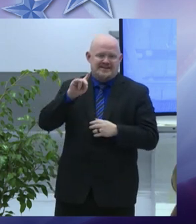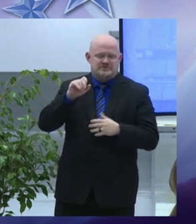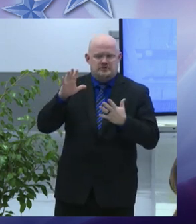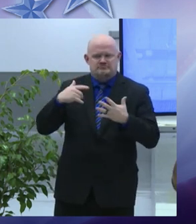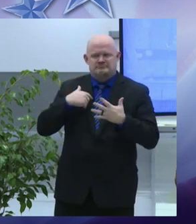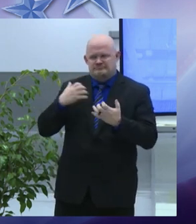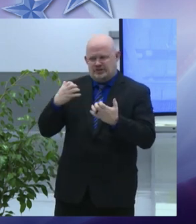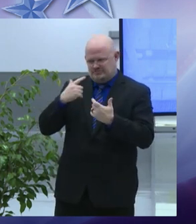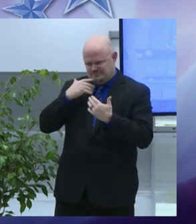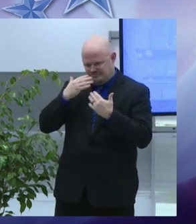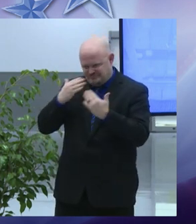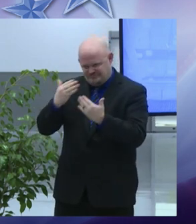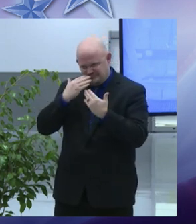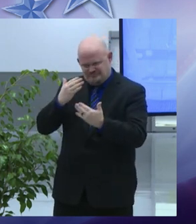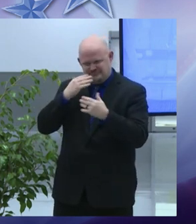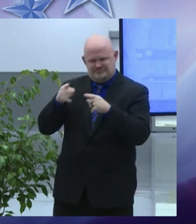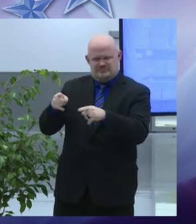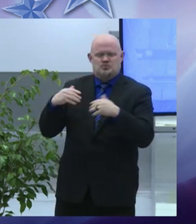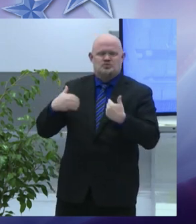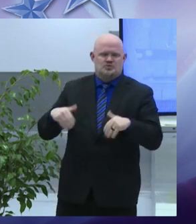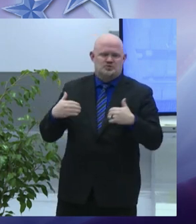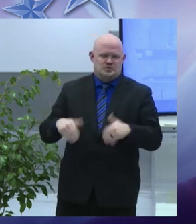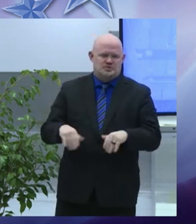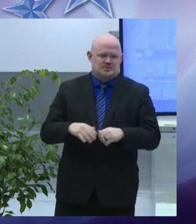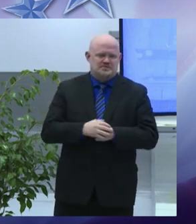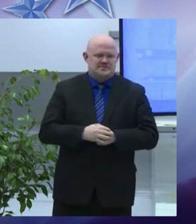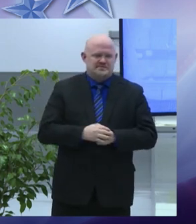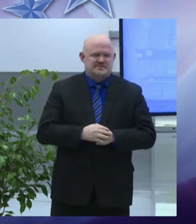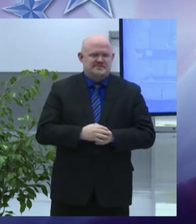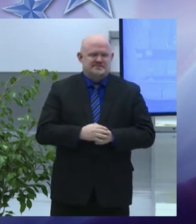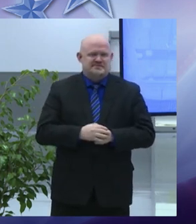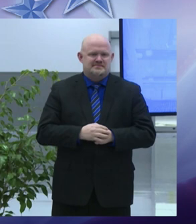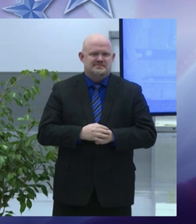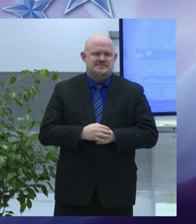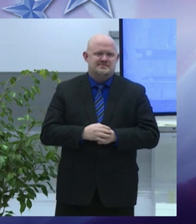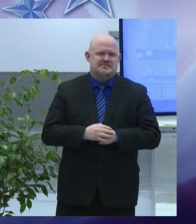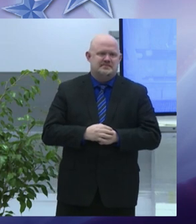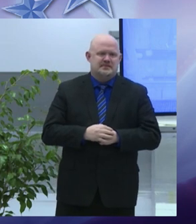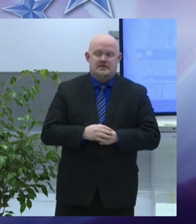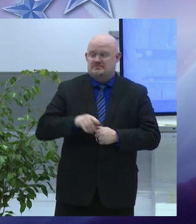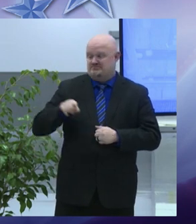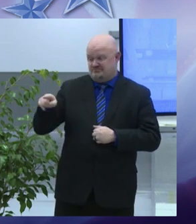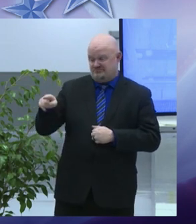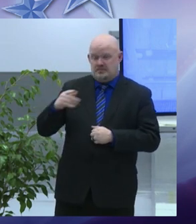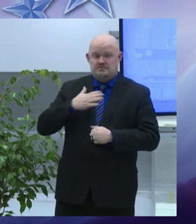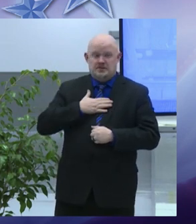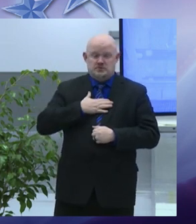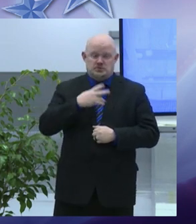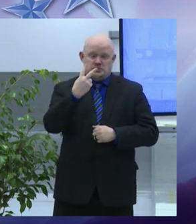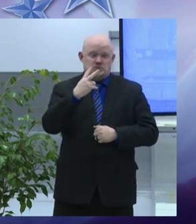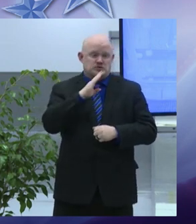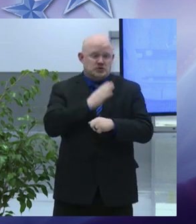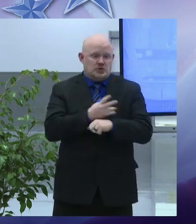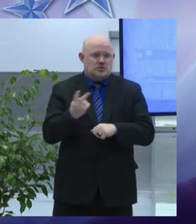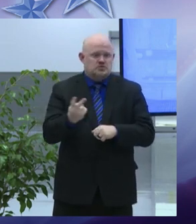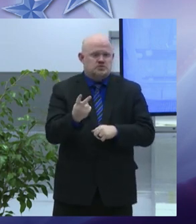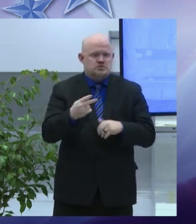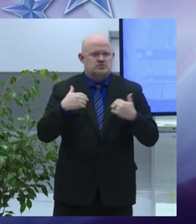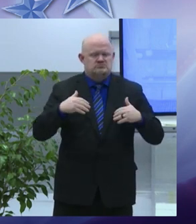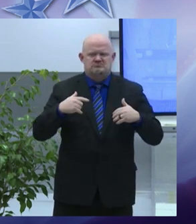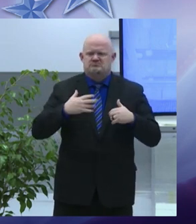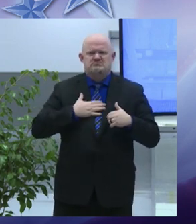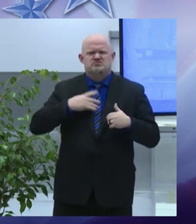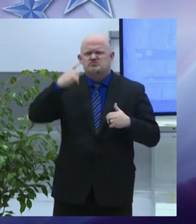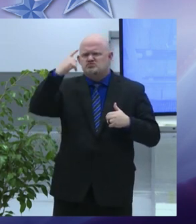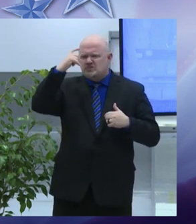here tonight Lindsay and our beautiful two girls are the reason that my dreams have come true and I could not